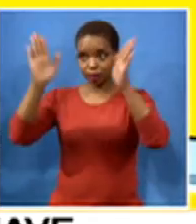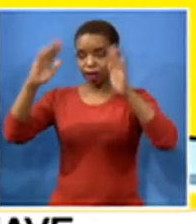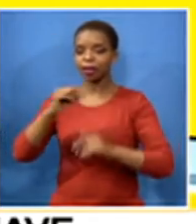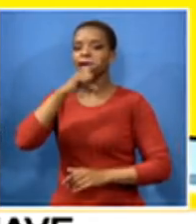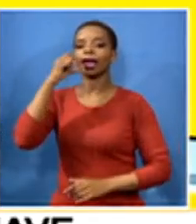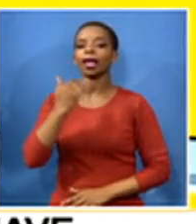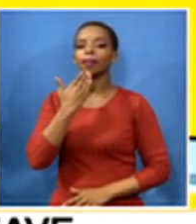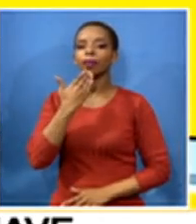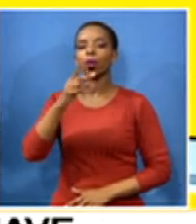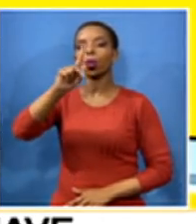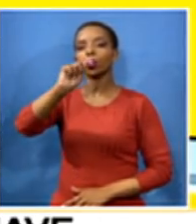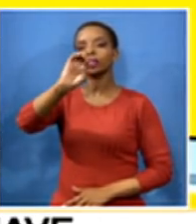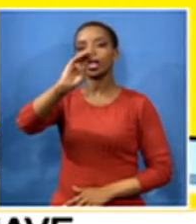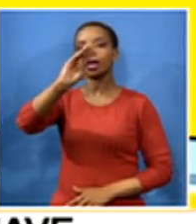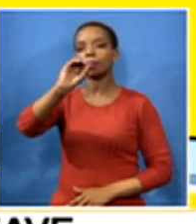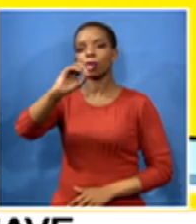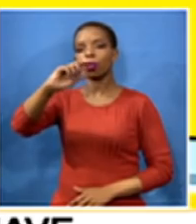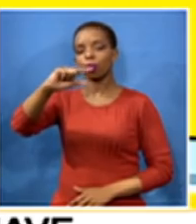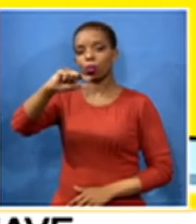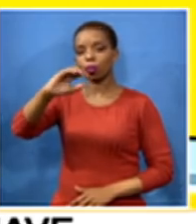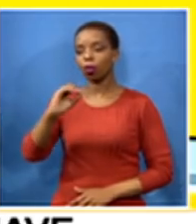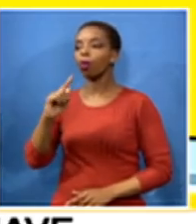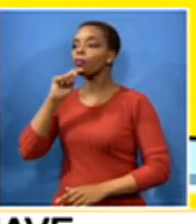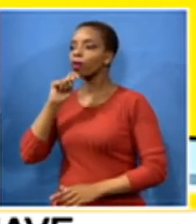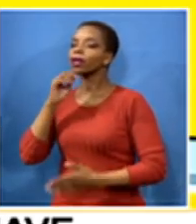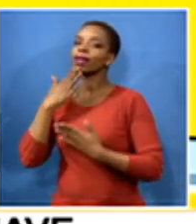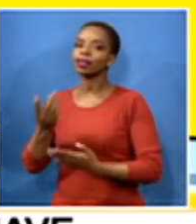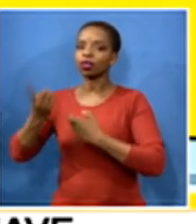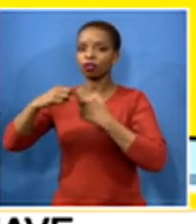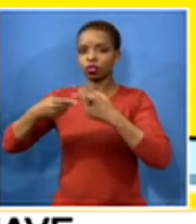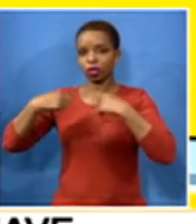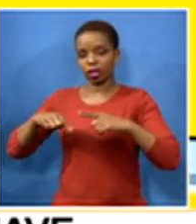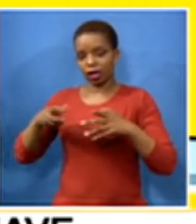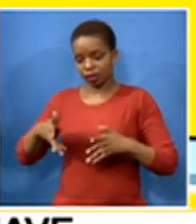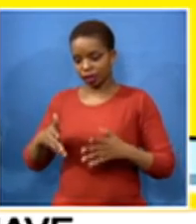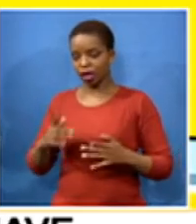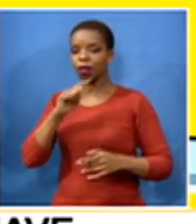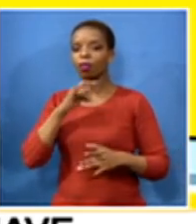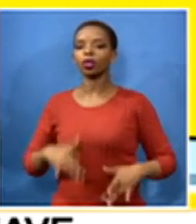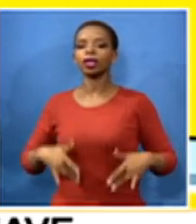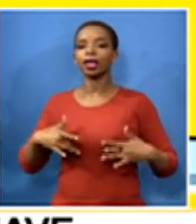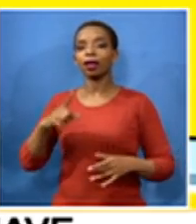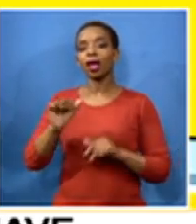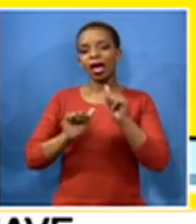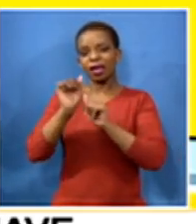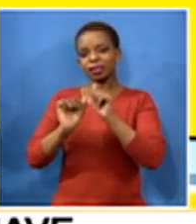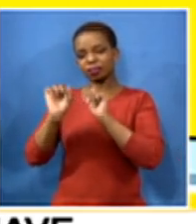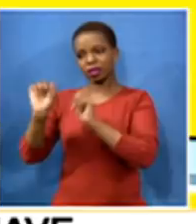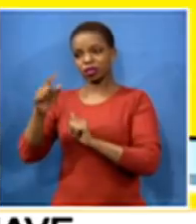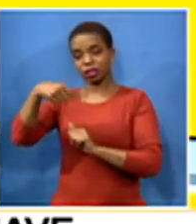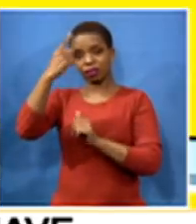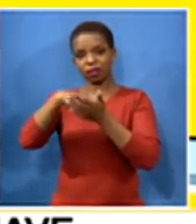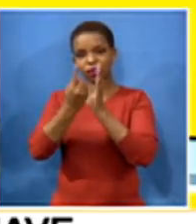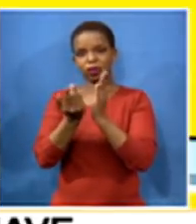morning thanks for speaking to us here on morning live so let's get your assessment uh about the first week of schooling uh